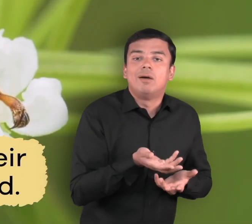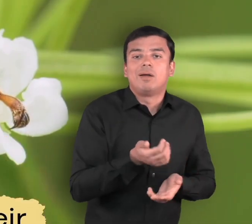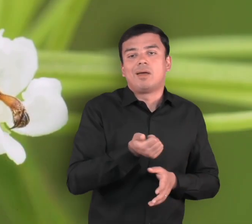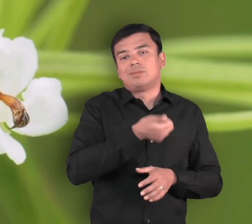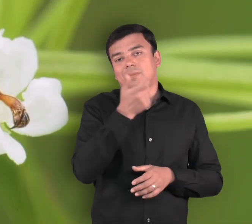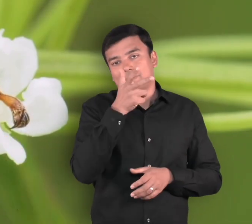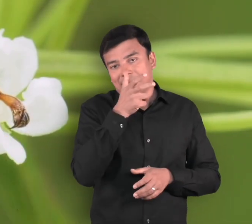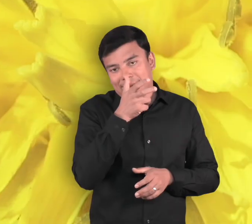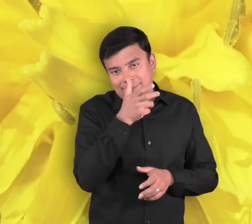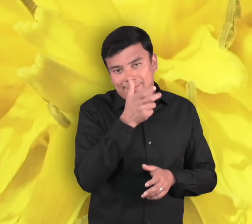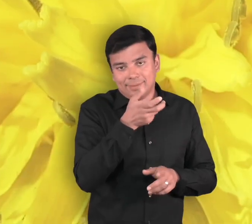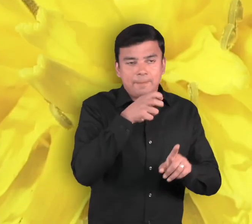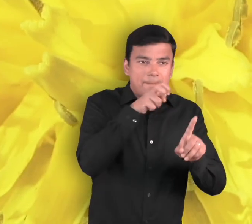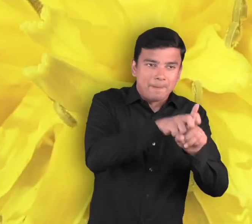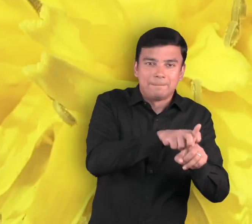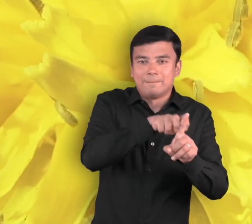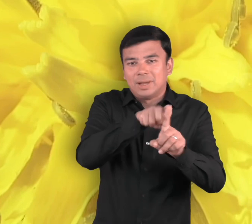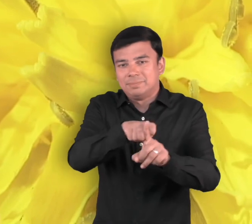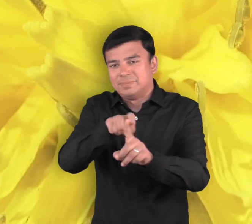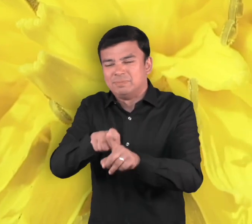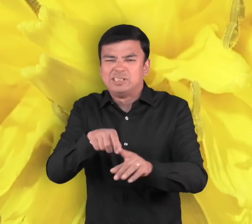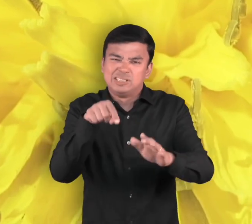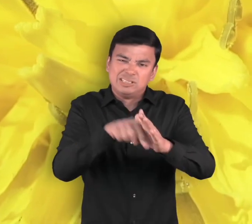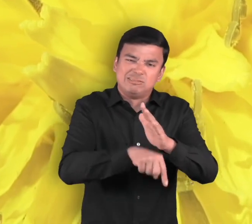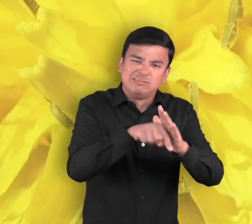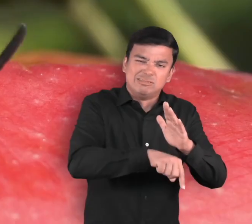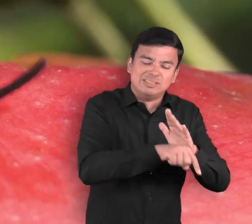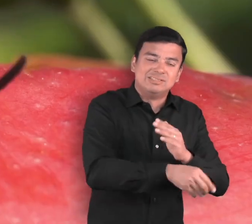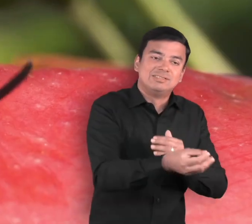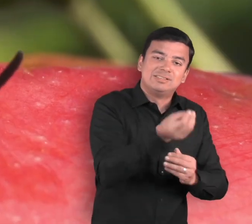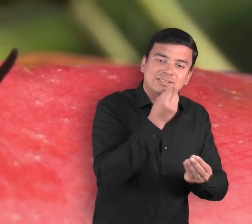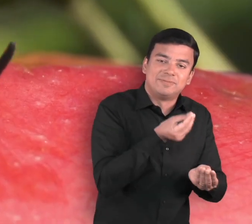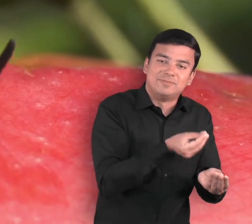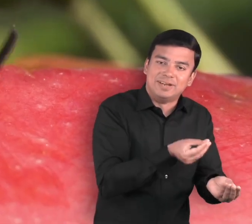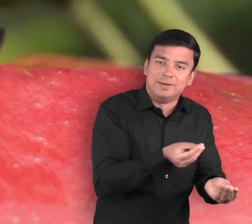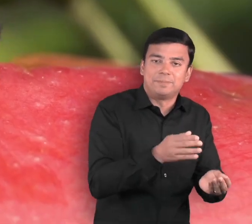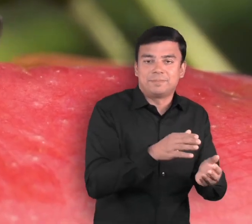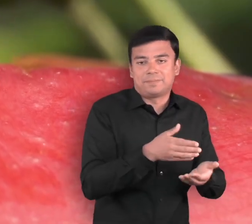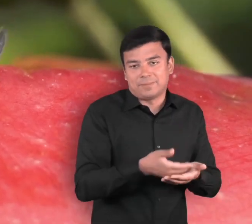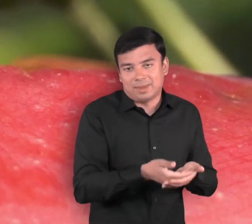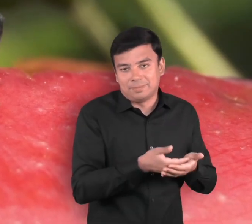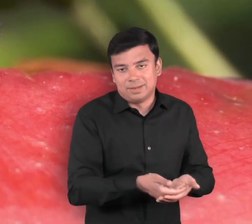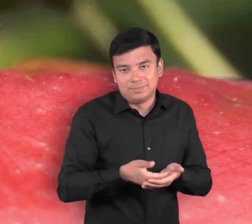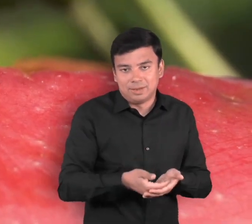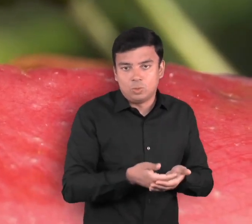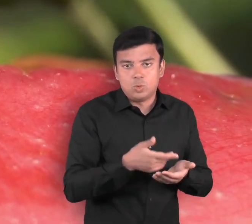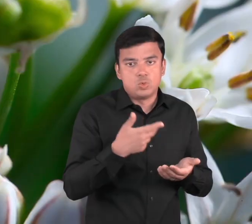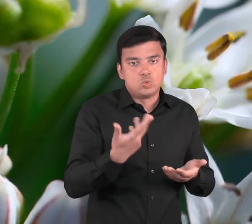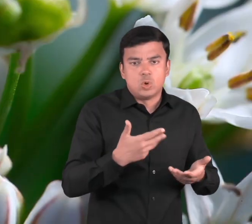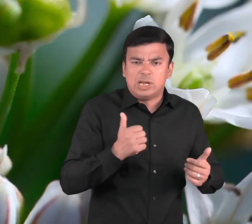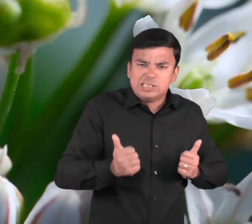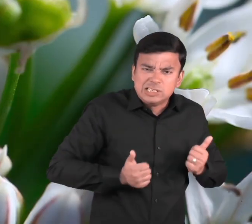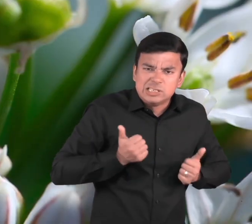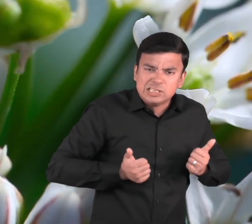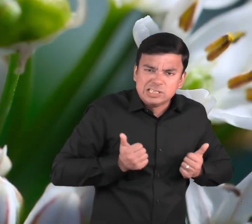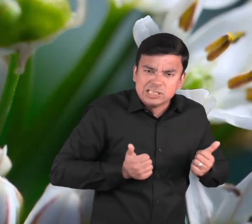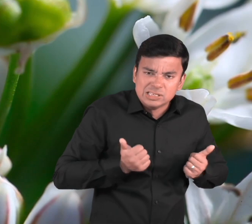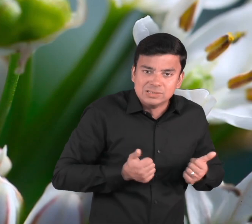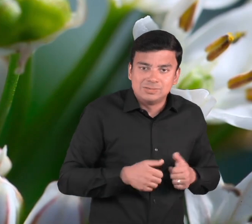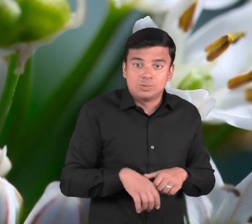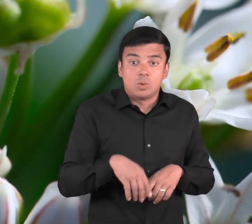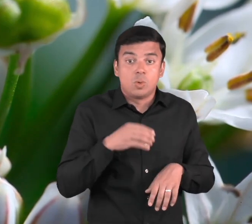specifically. But during the late summer and fall, they focus on collecting sweets. However,